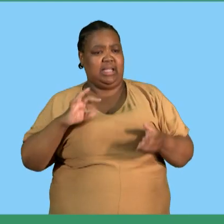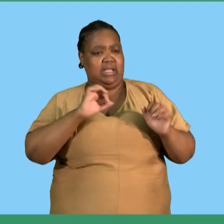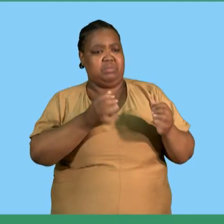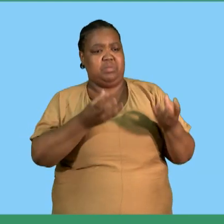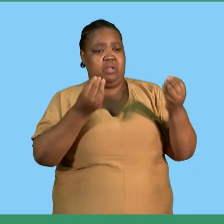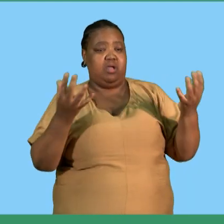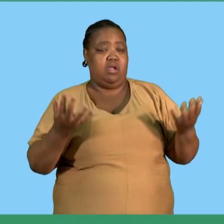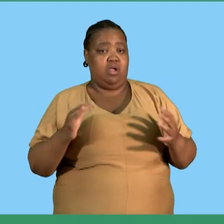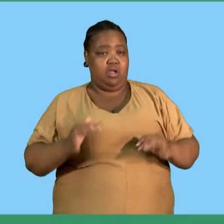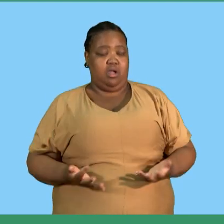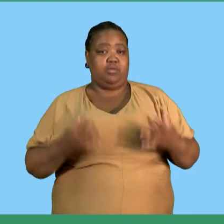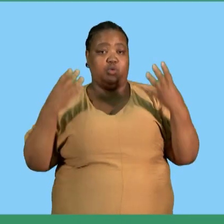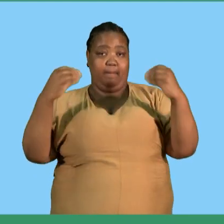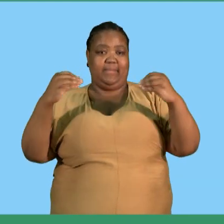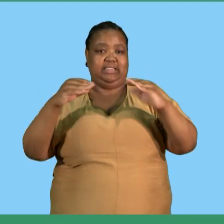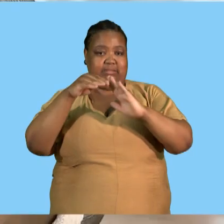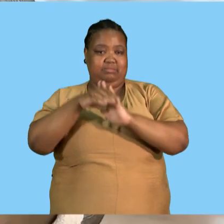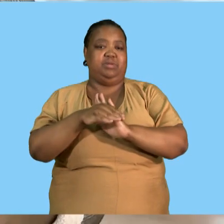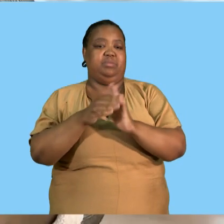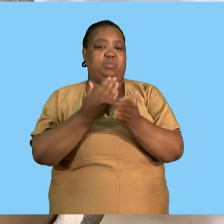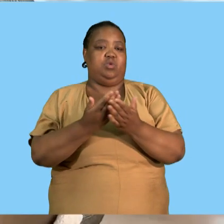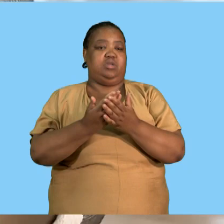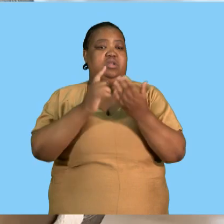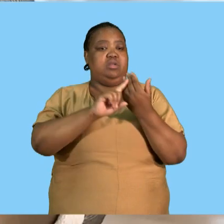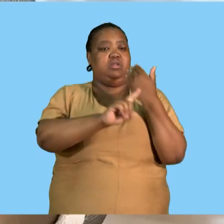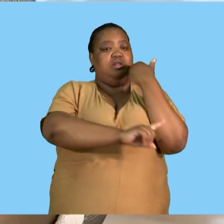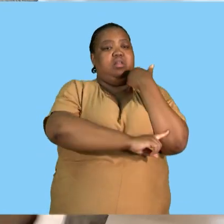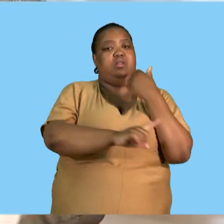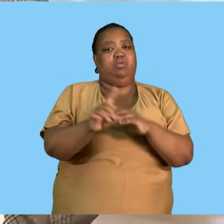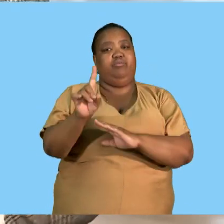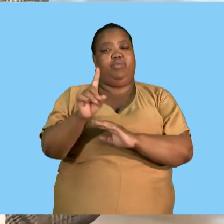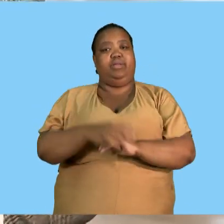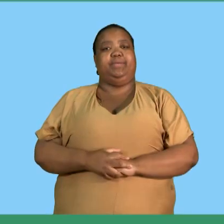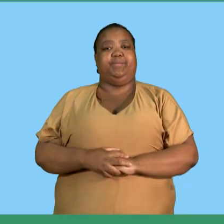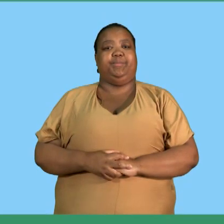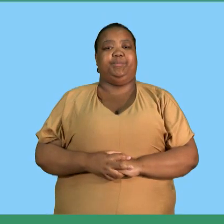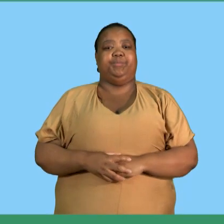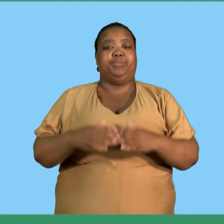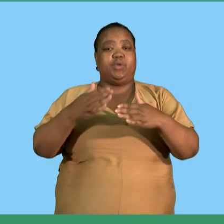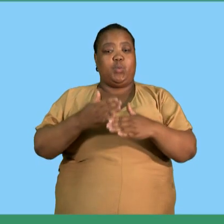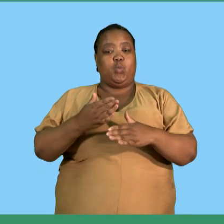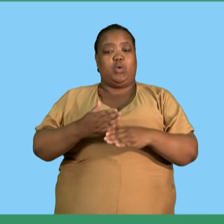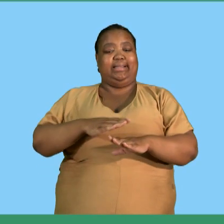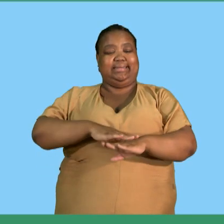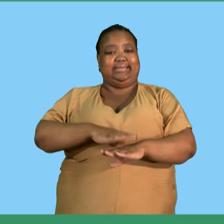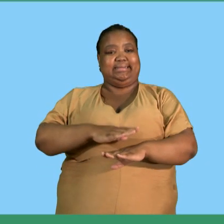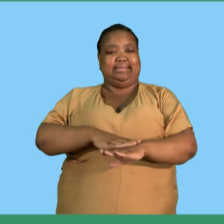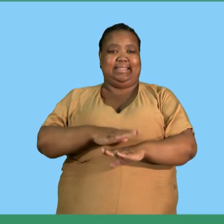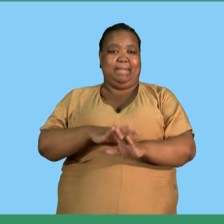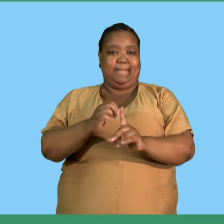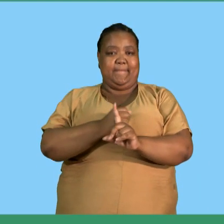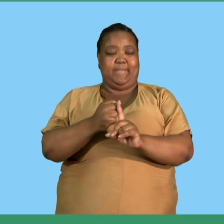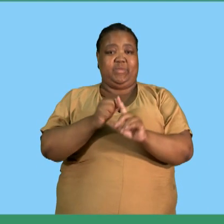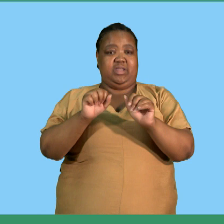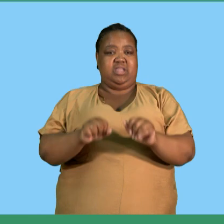are costing us big time as a business right the last one is the abuse of work time what